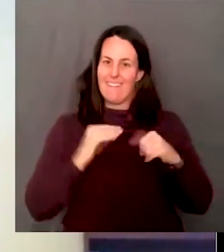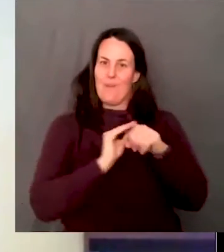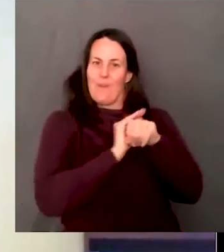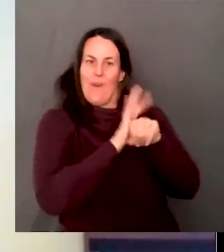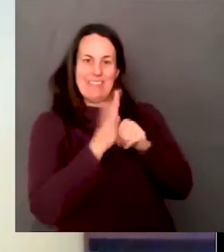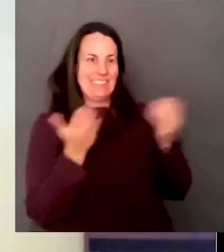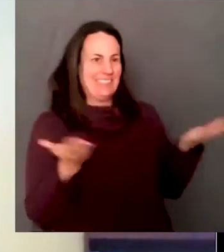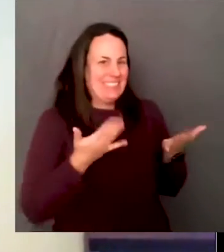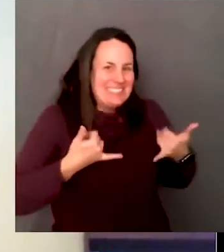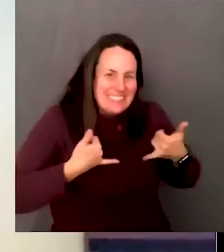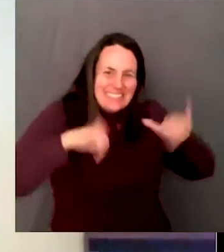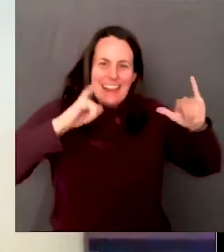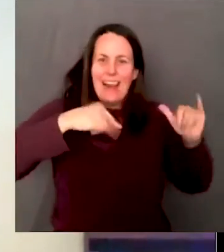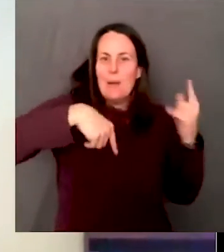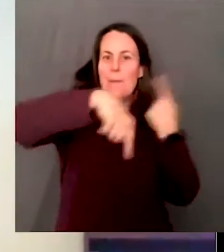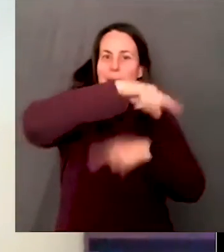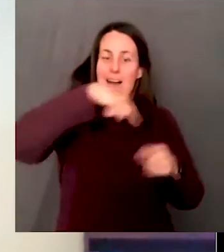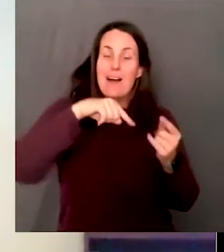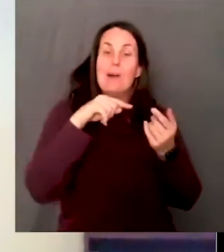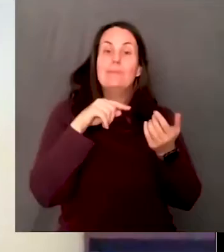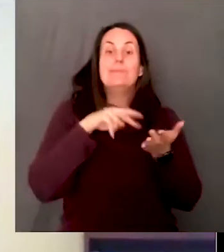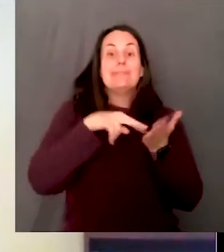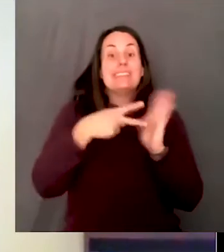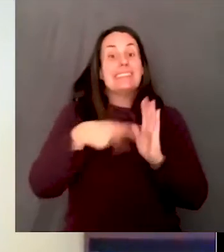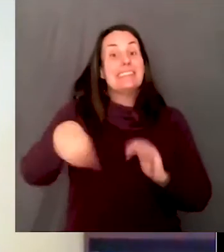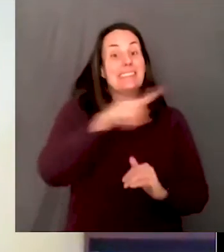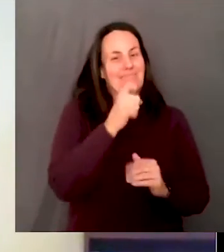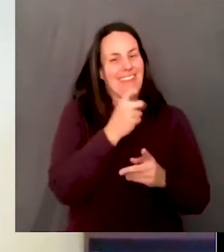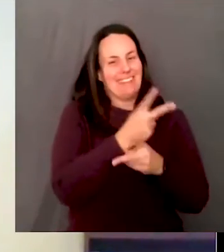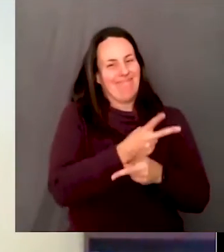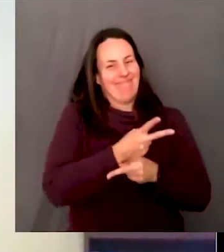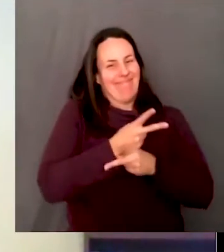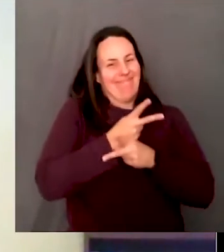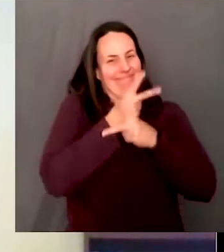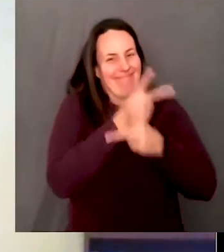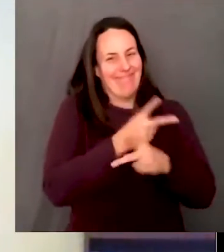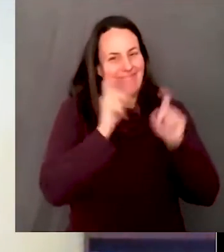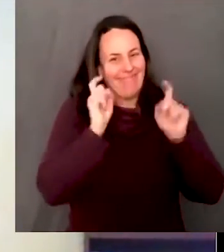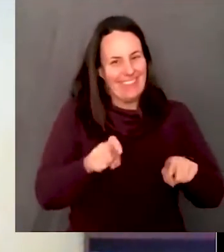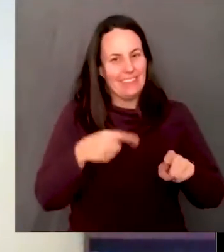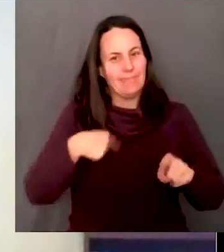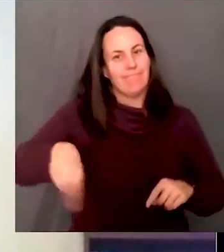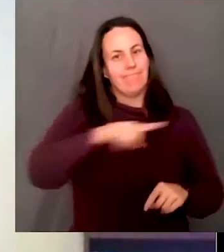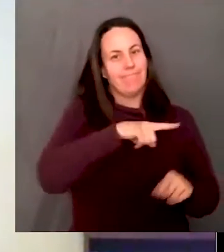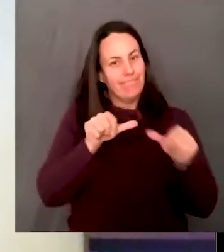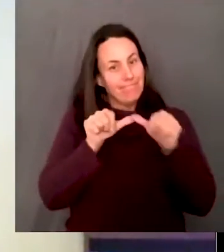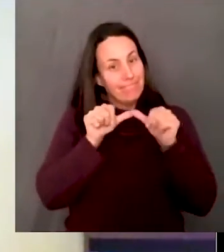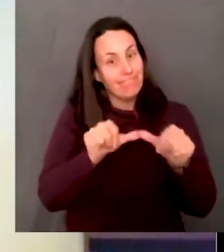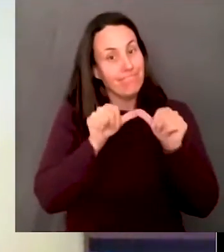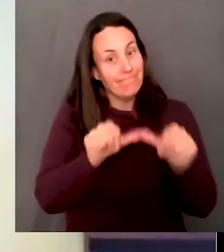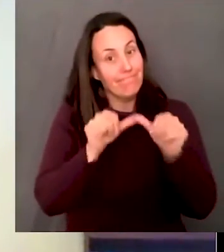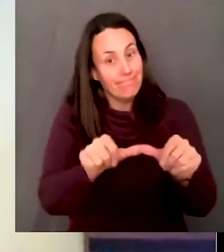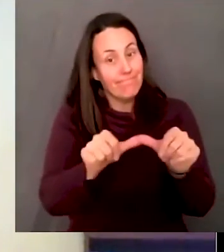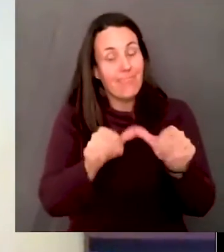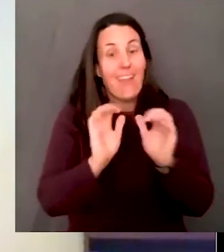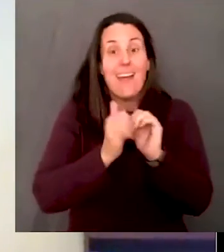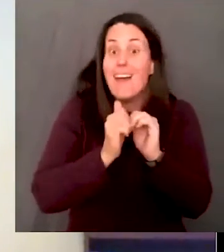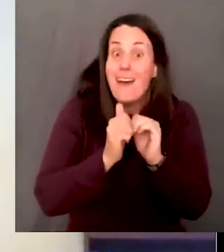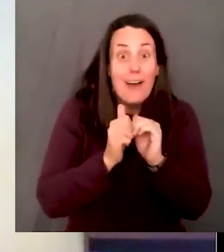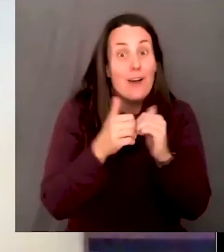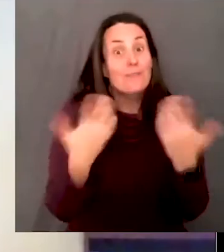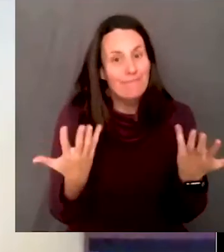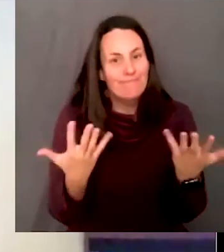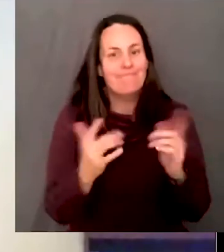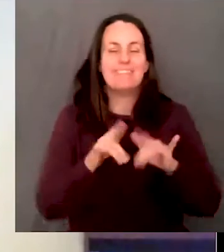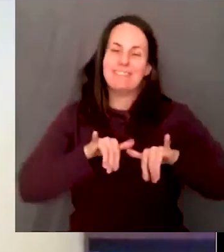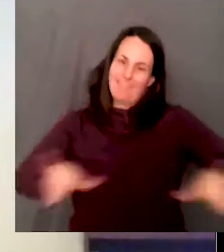its job, we need to do our part to stop the spread now. Stay home. Do not interact with people you